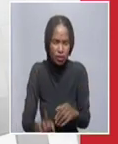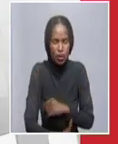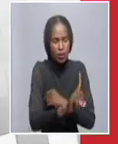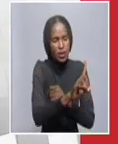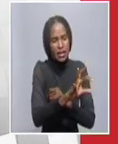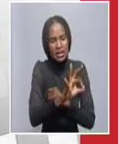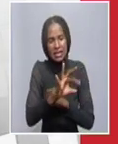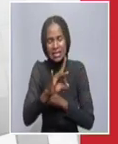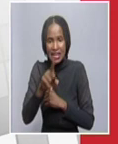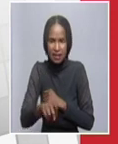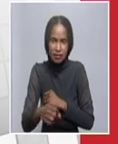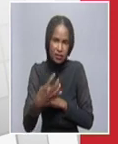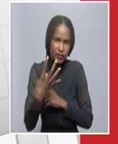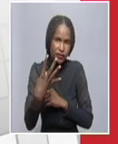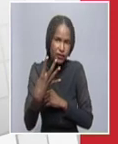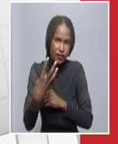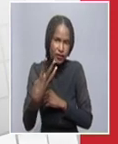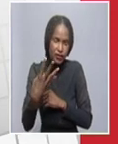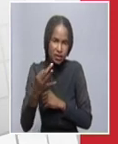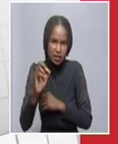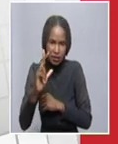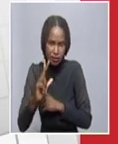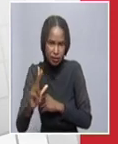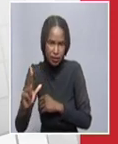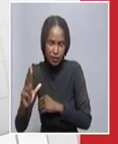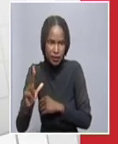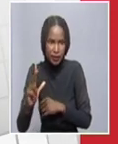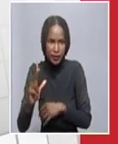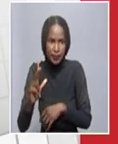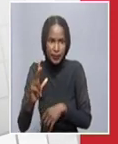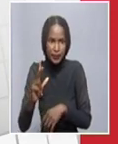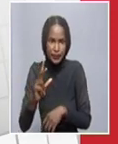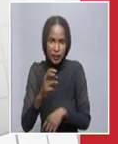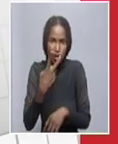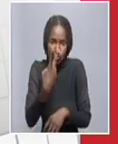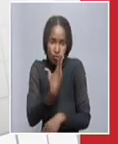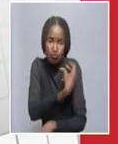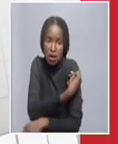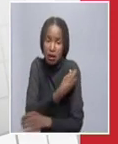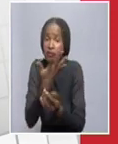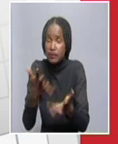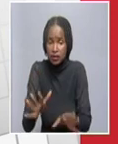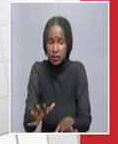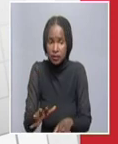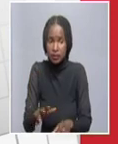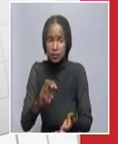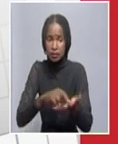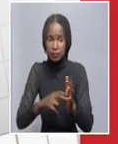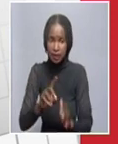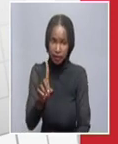,449 people have received two doses. Therefore,